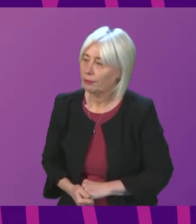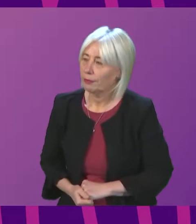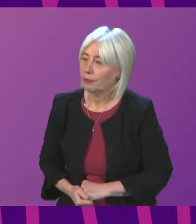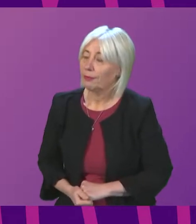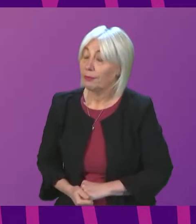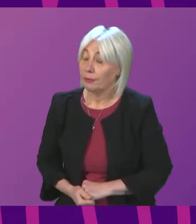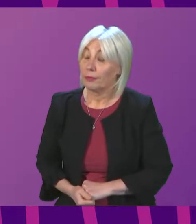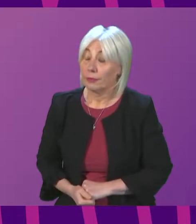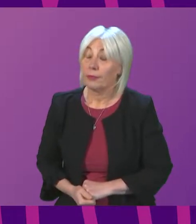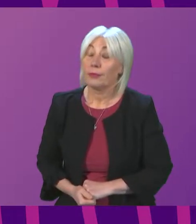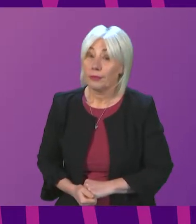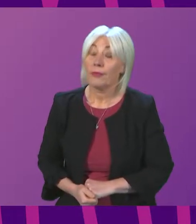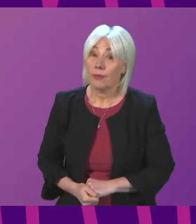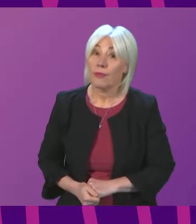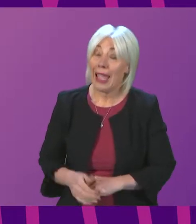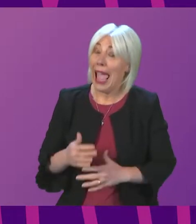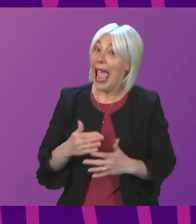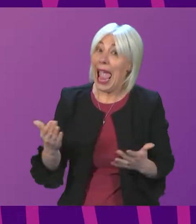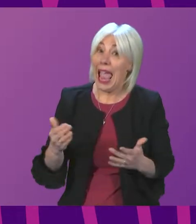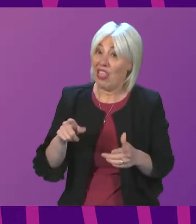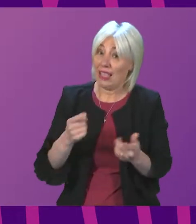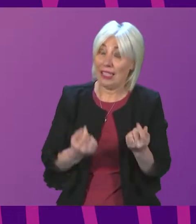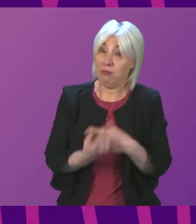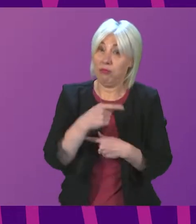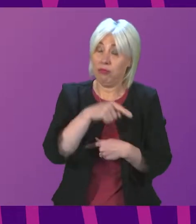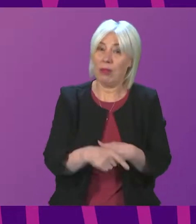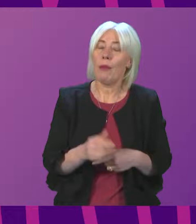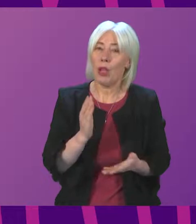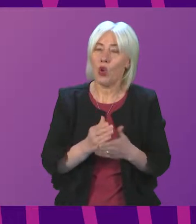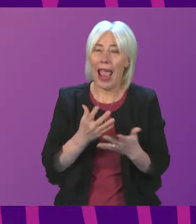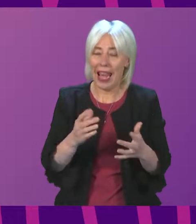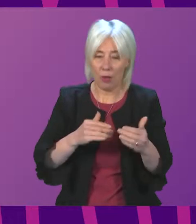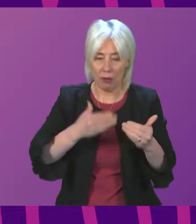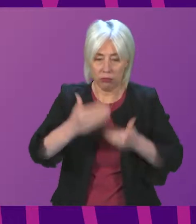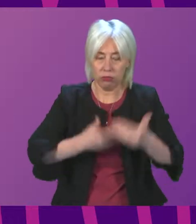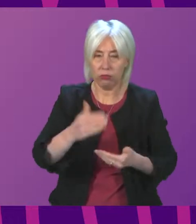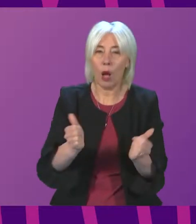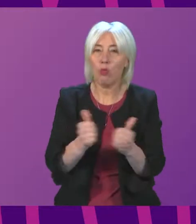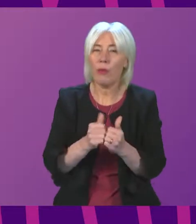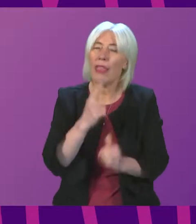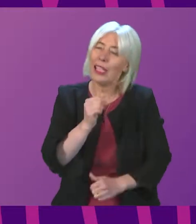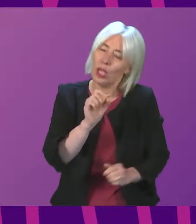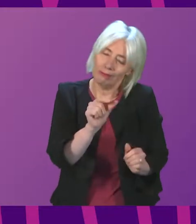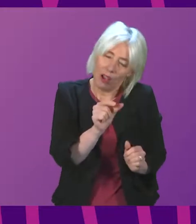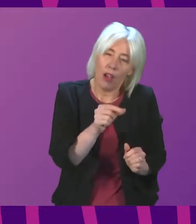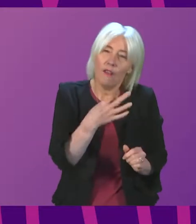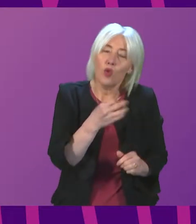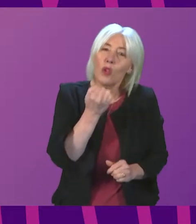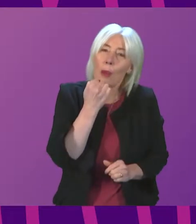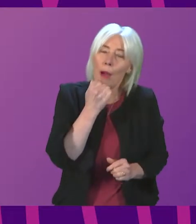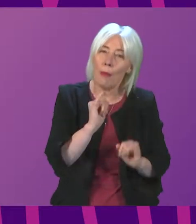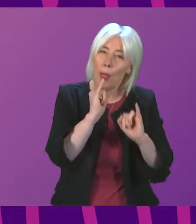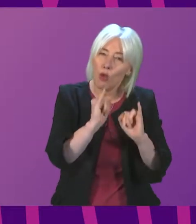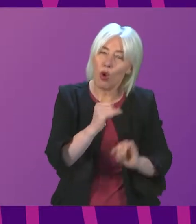any incident like this, we will take any steps that we consider to be appropriate. This was a small number of children who were incorrectly